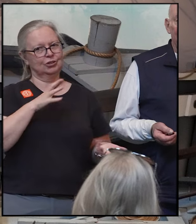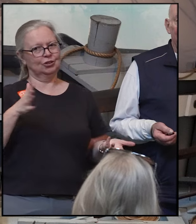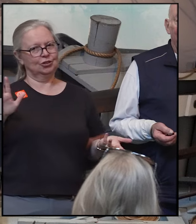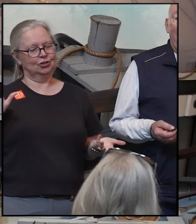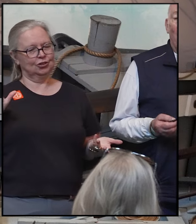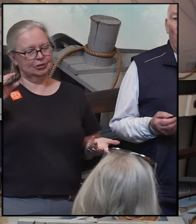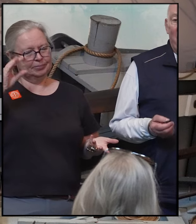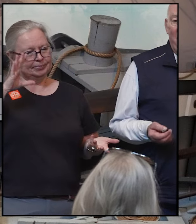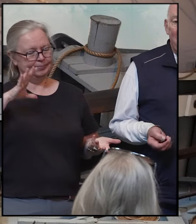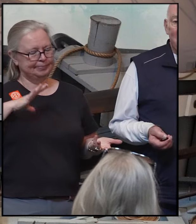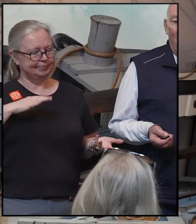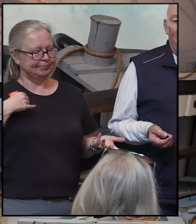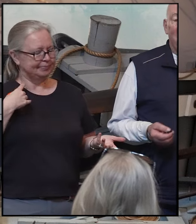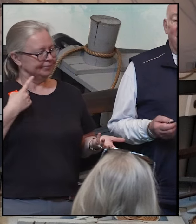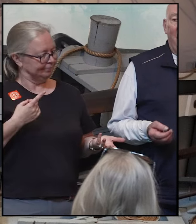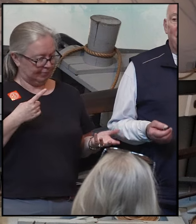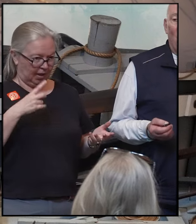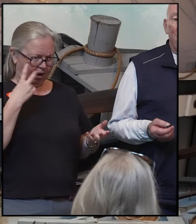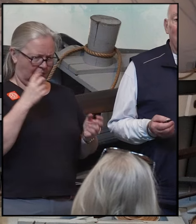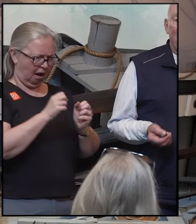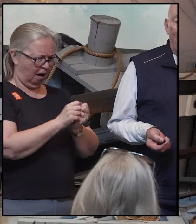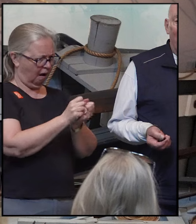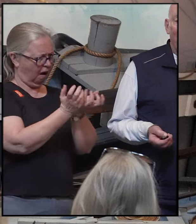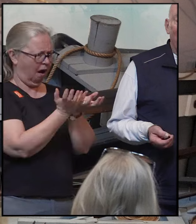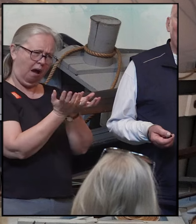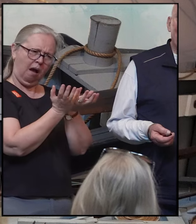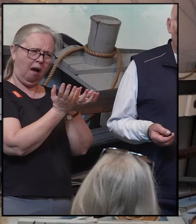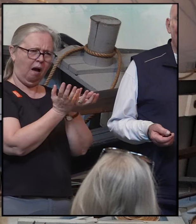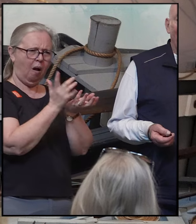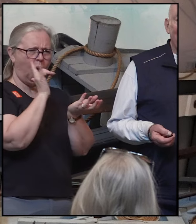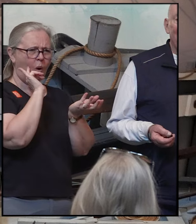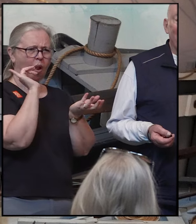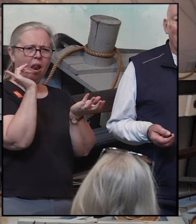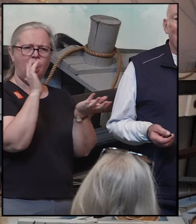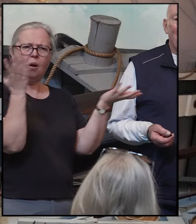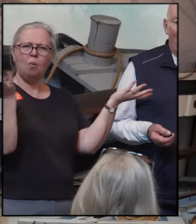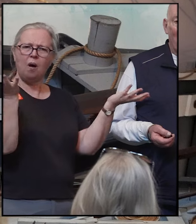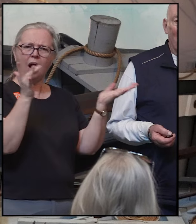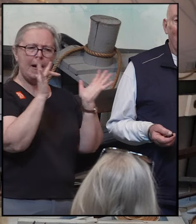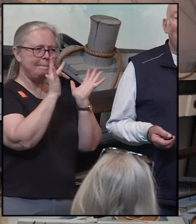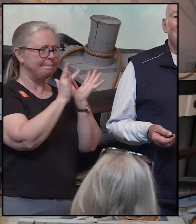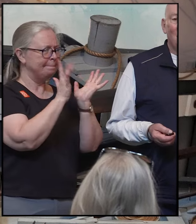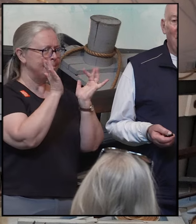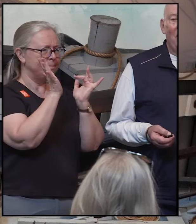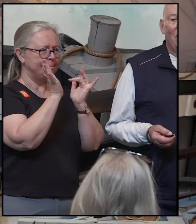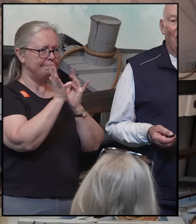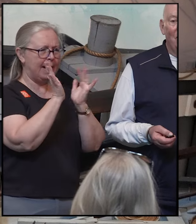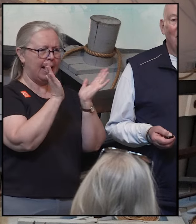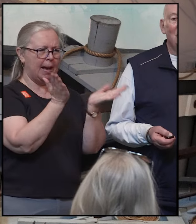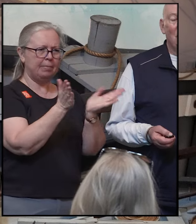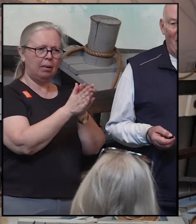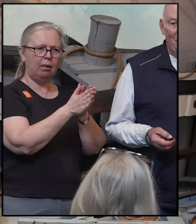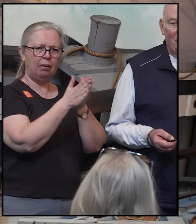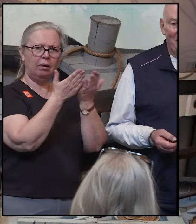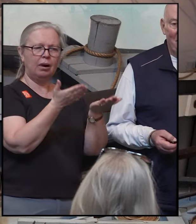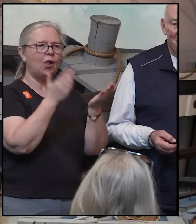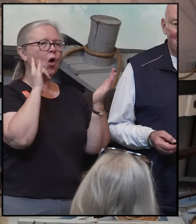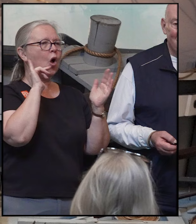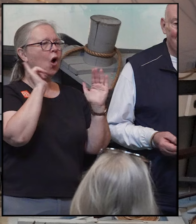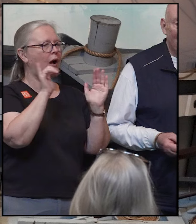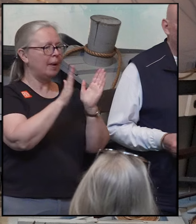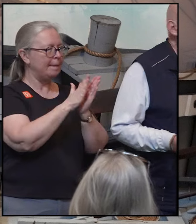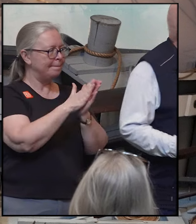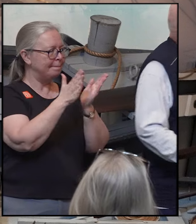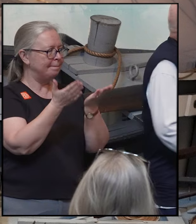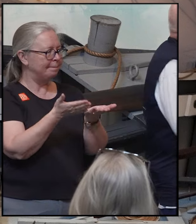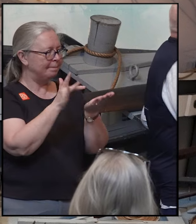religious, and when they saw the flapped open blubber, it reminded them of the Bible, so they called those Bible leaves.